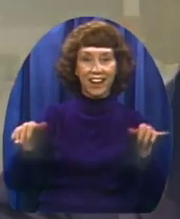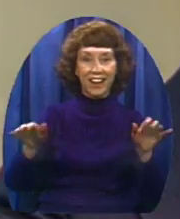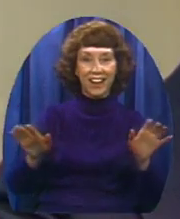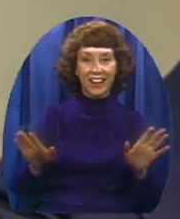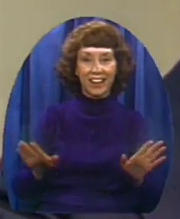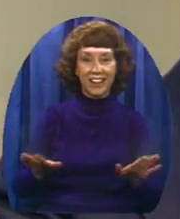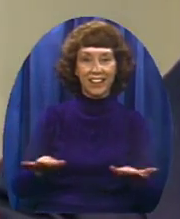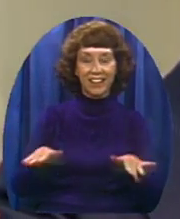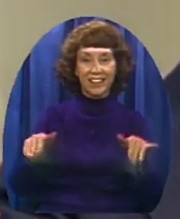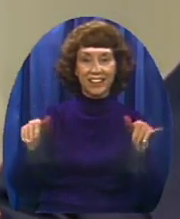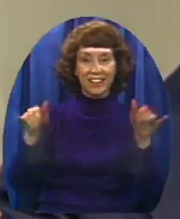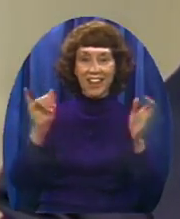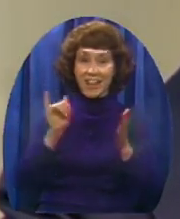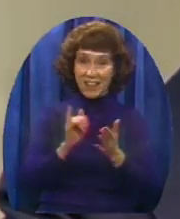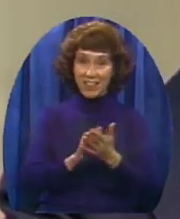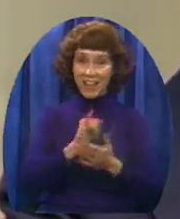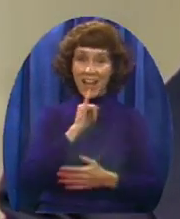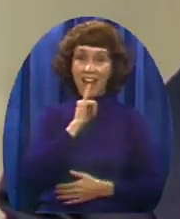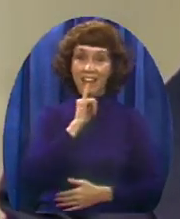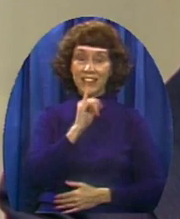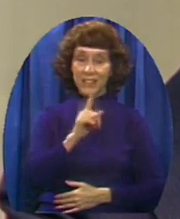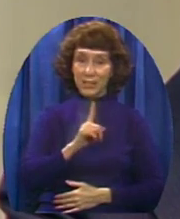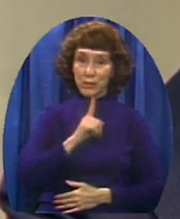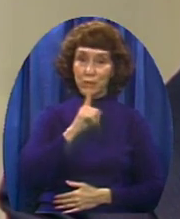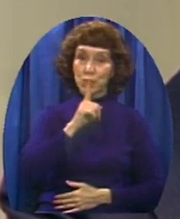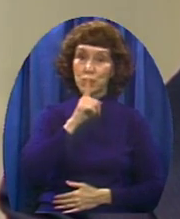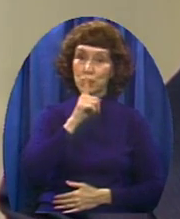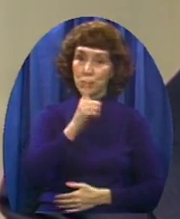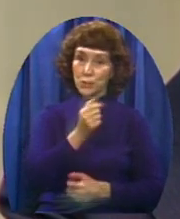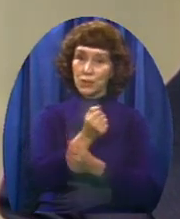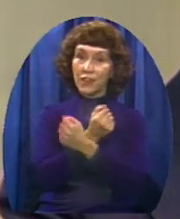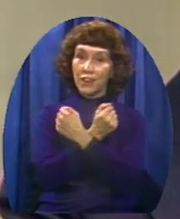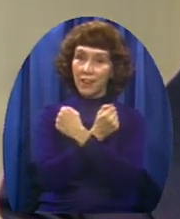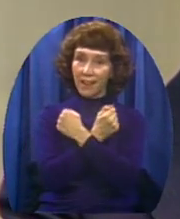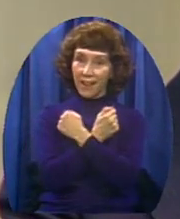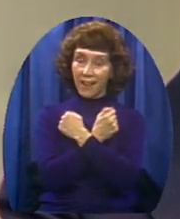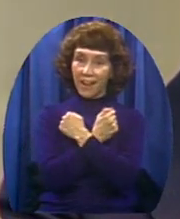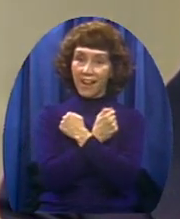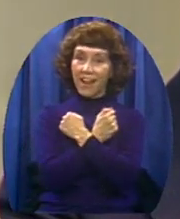And the that isn't love